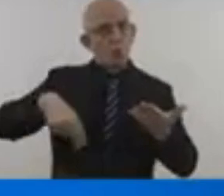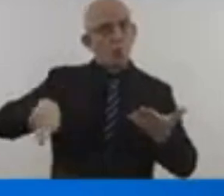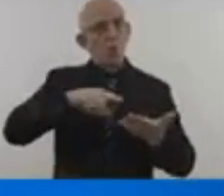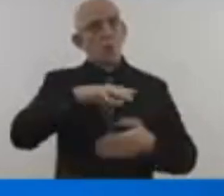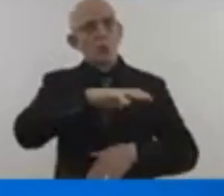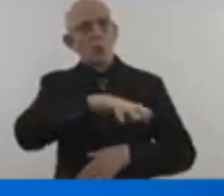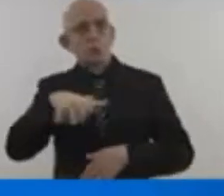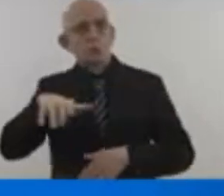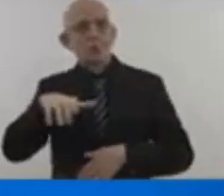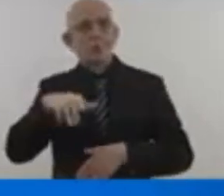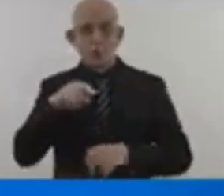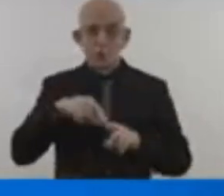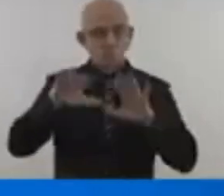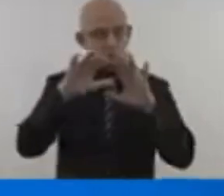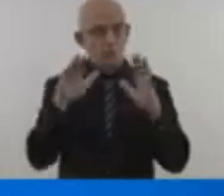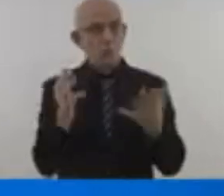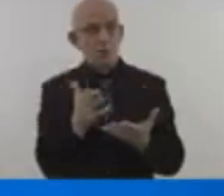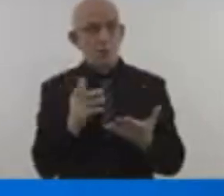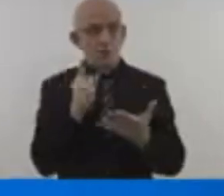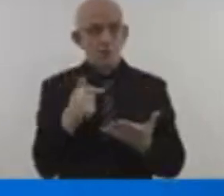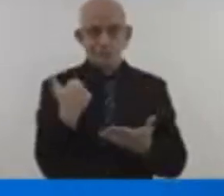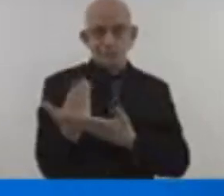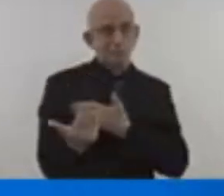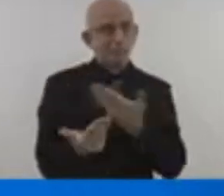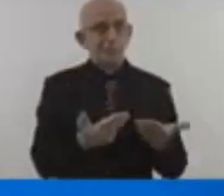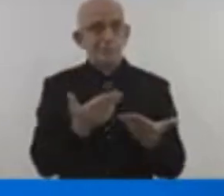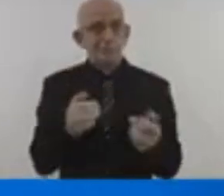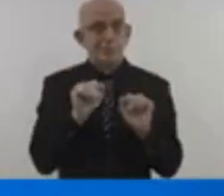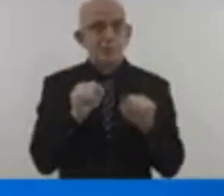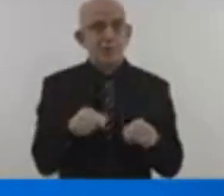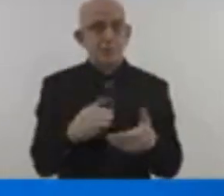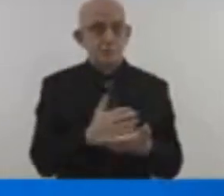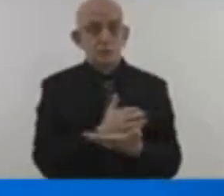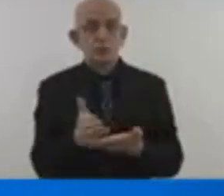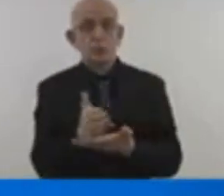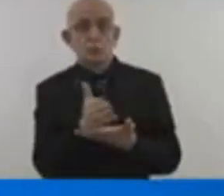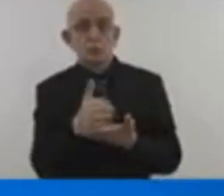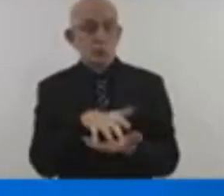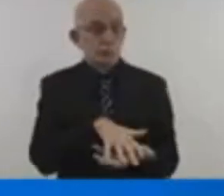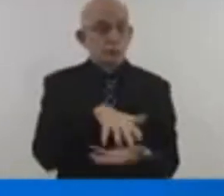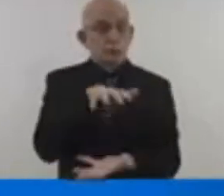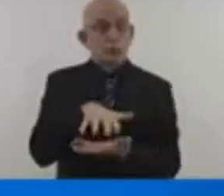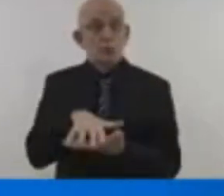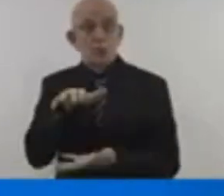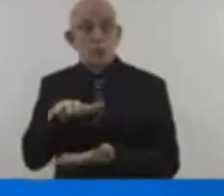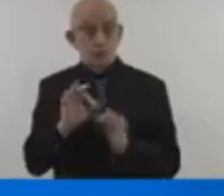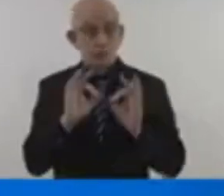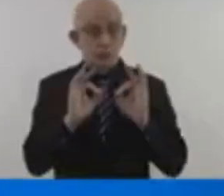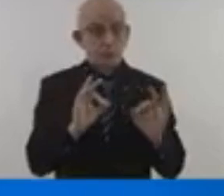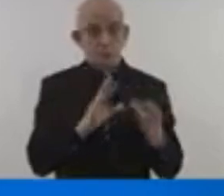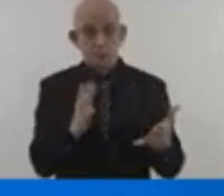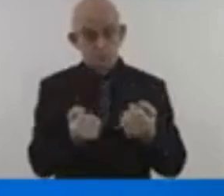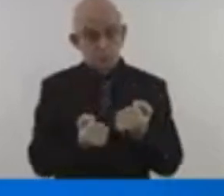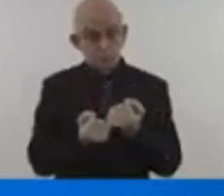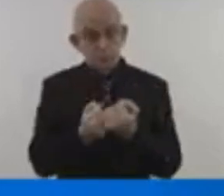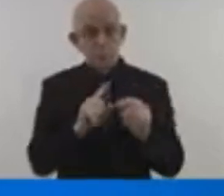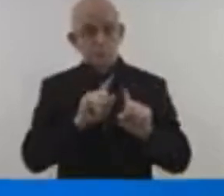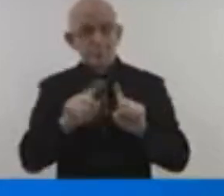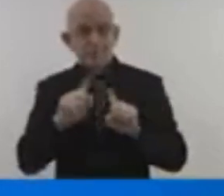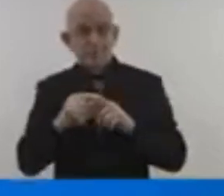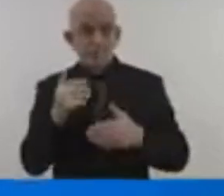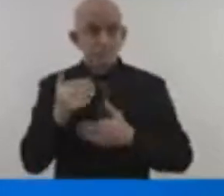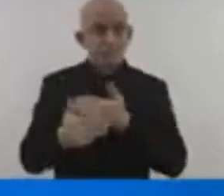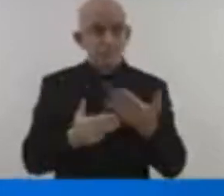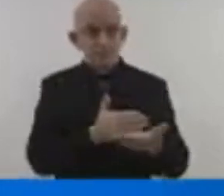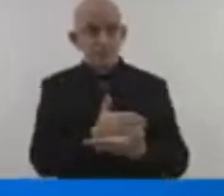that effort every step on the way. We are supporting developing countries with new NDCs through the